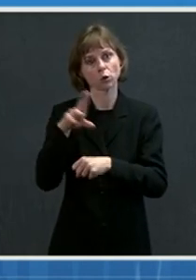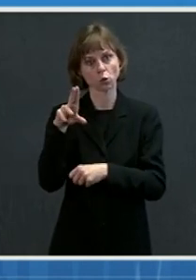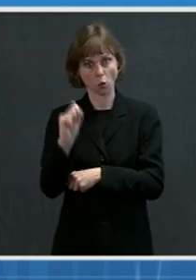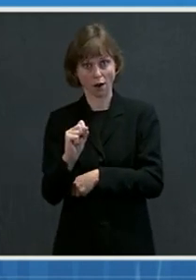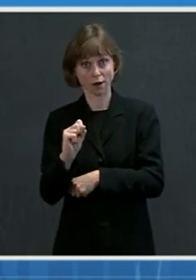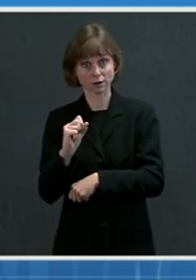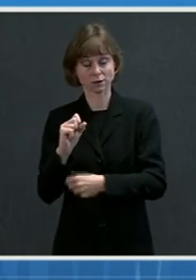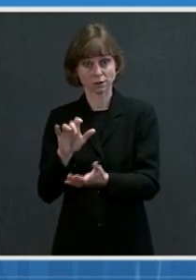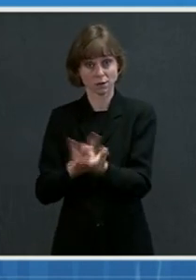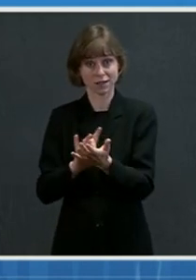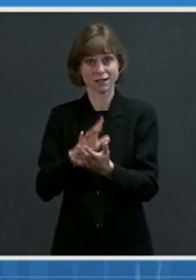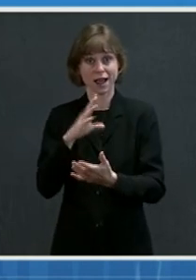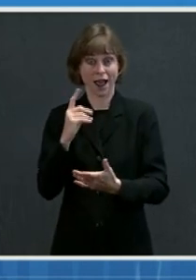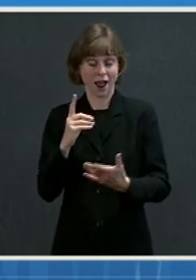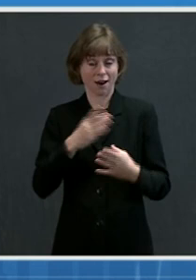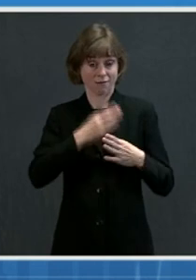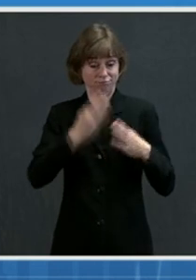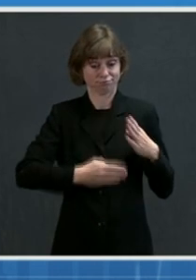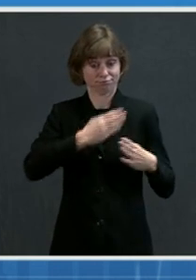capacity for fill and finish.